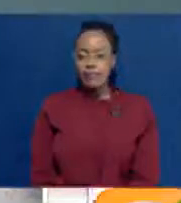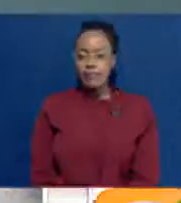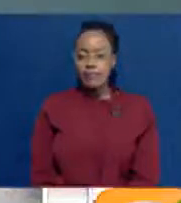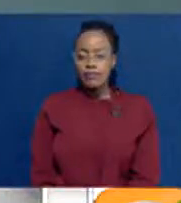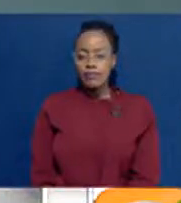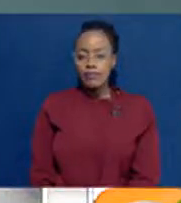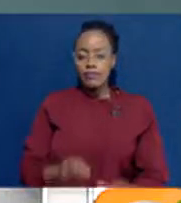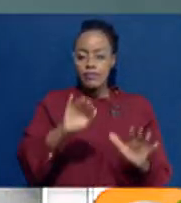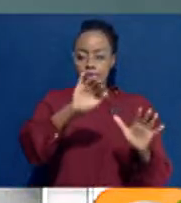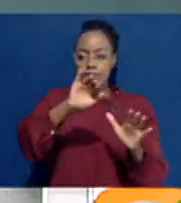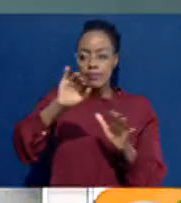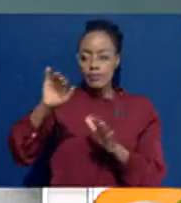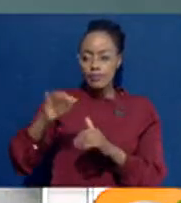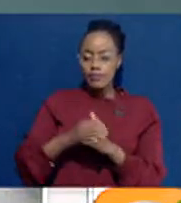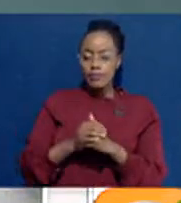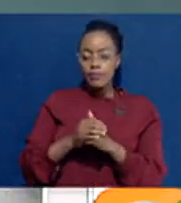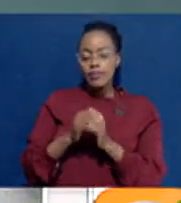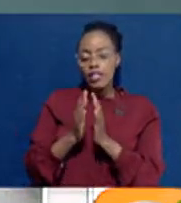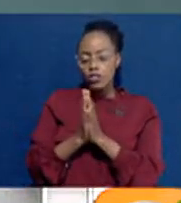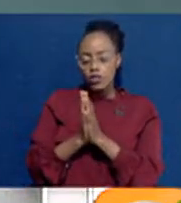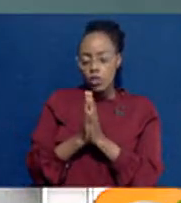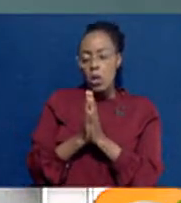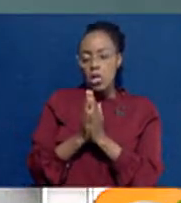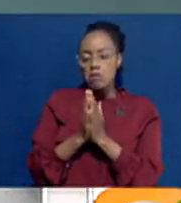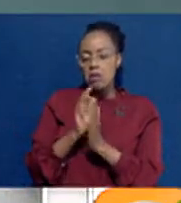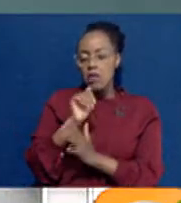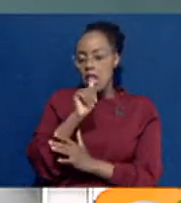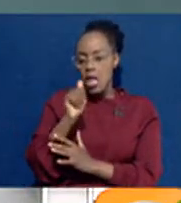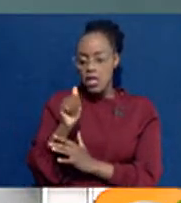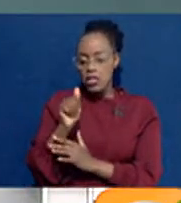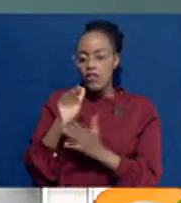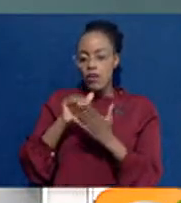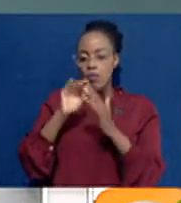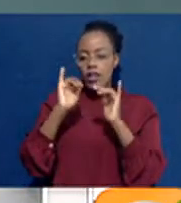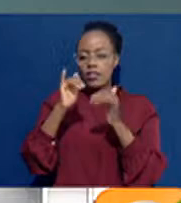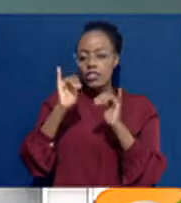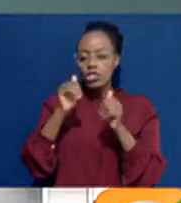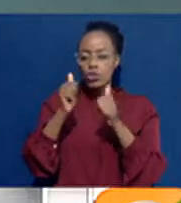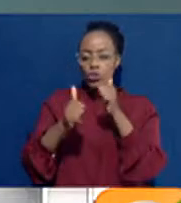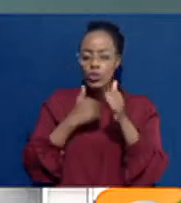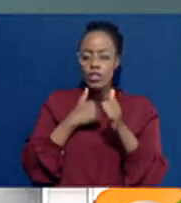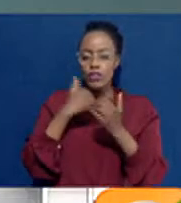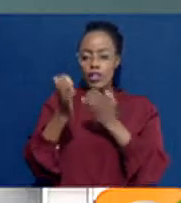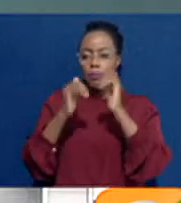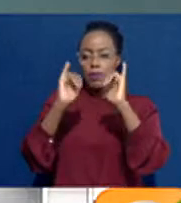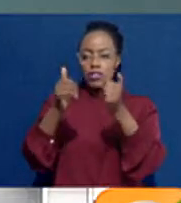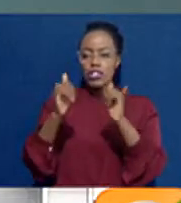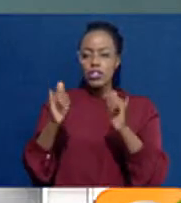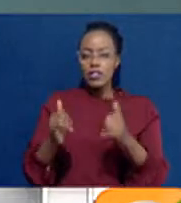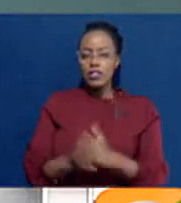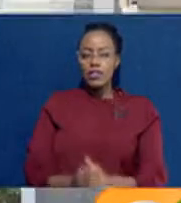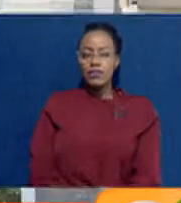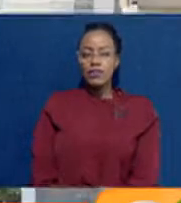A very important story right there. Now here is a look at more stories that are making headlines on the business scene.